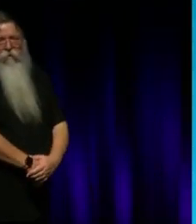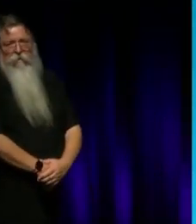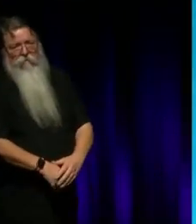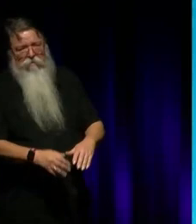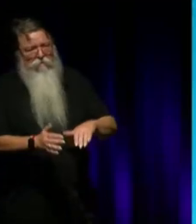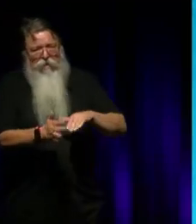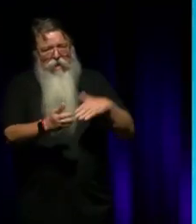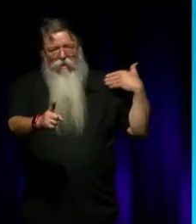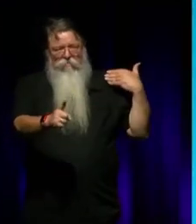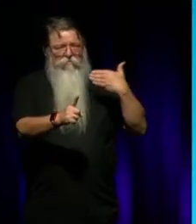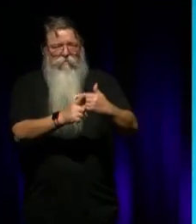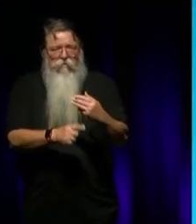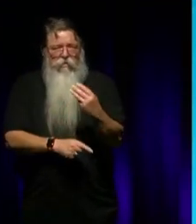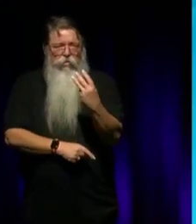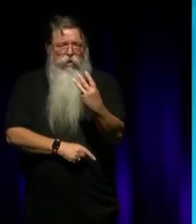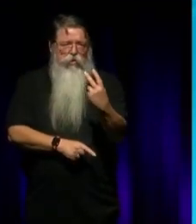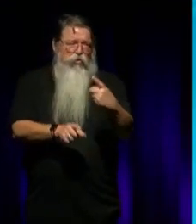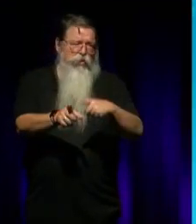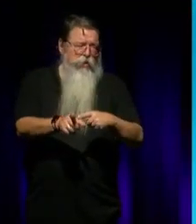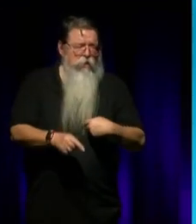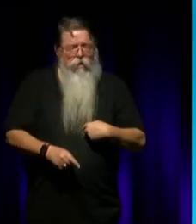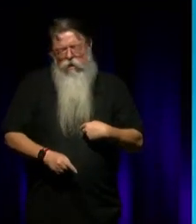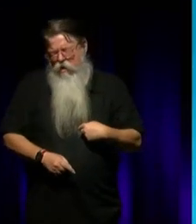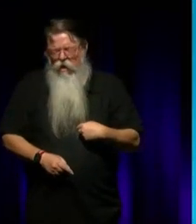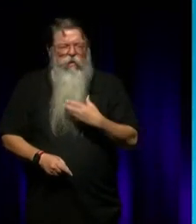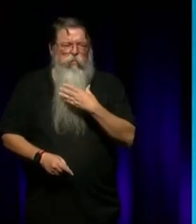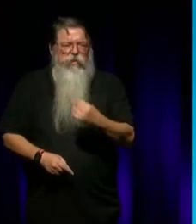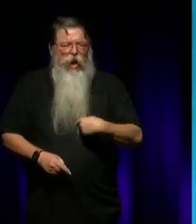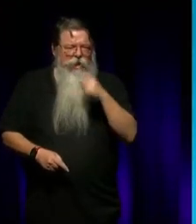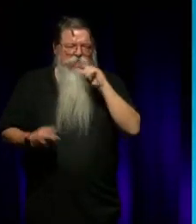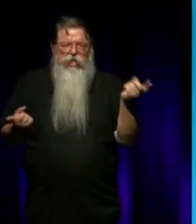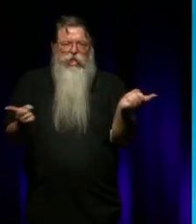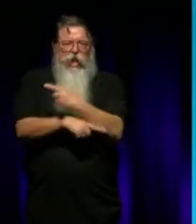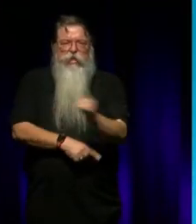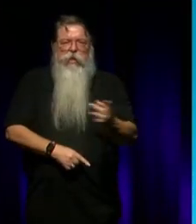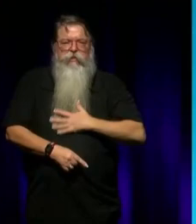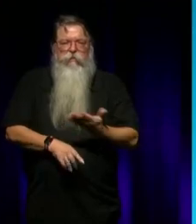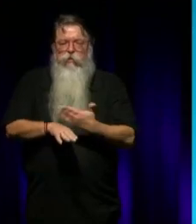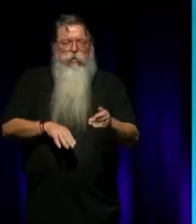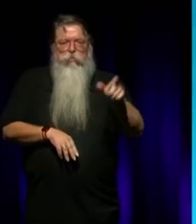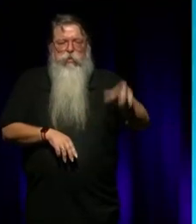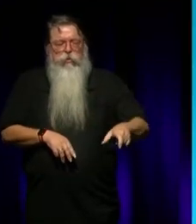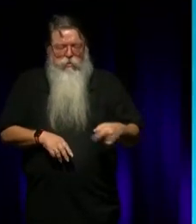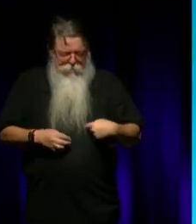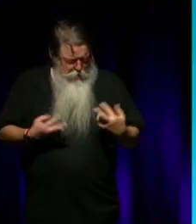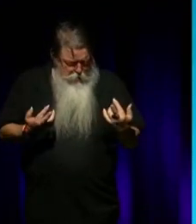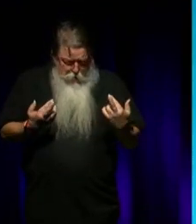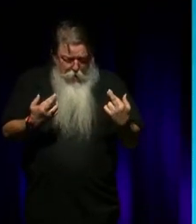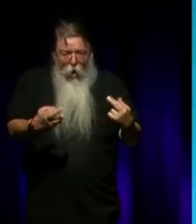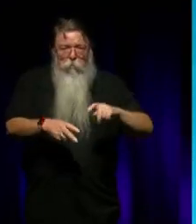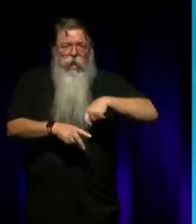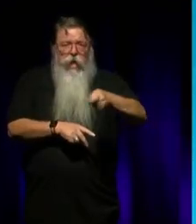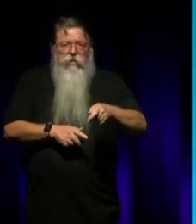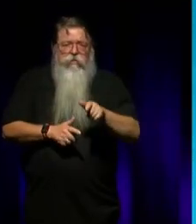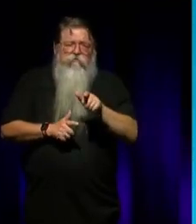I'd love to reinvent myself because I think I'm so over myself that I just hope the next journey... Anyway, we can talk about